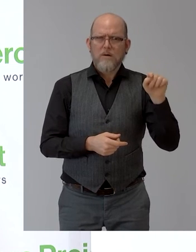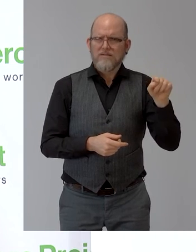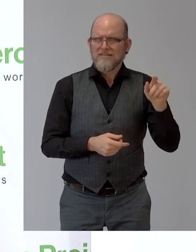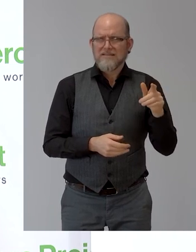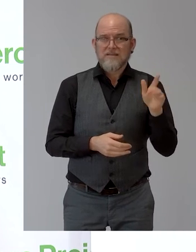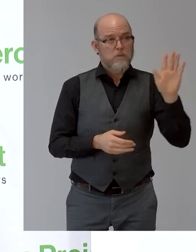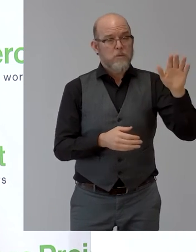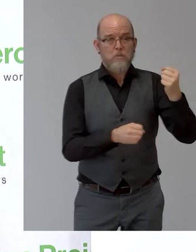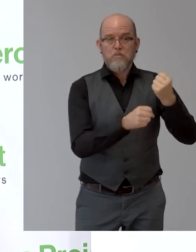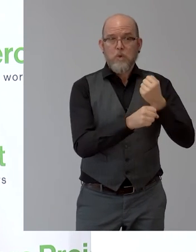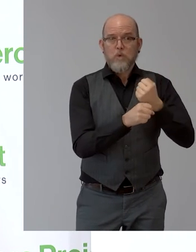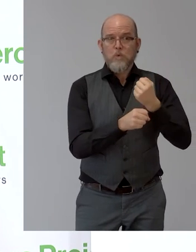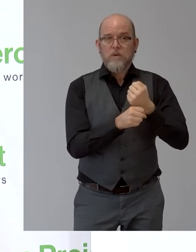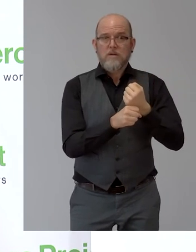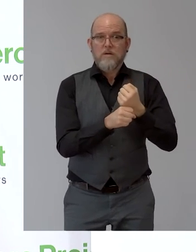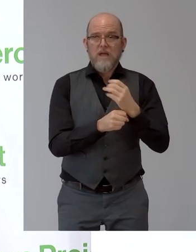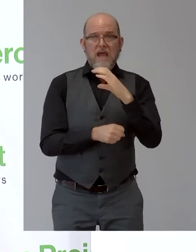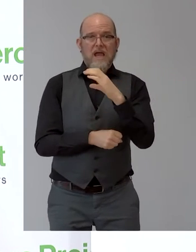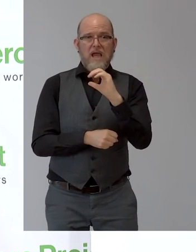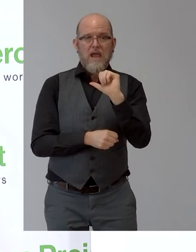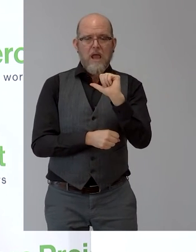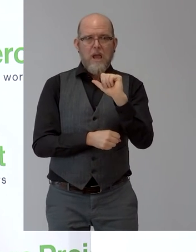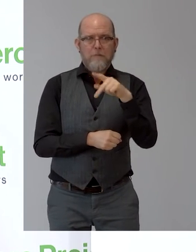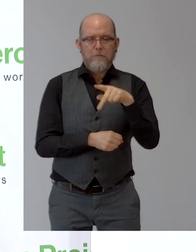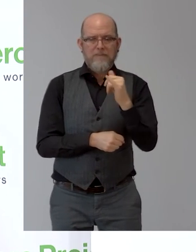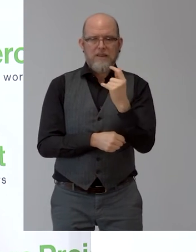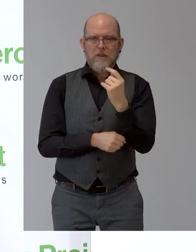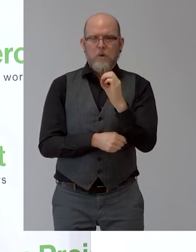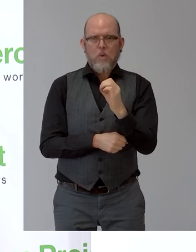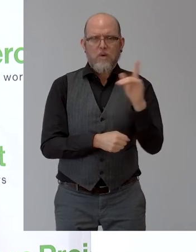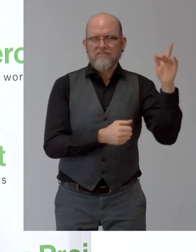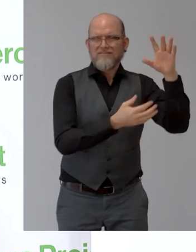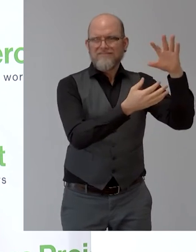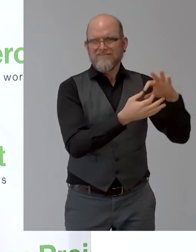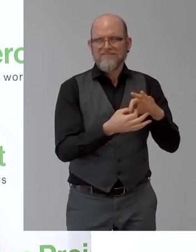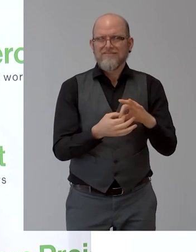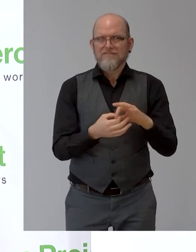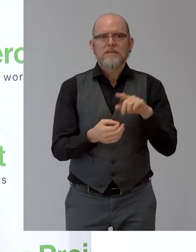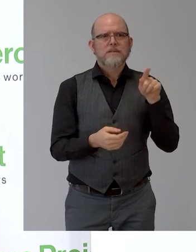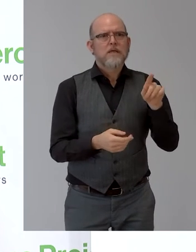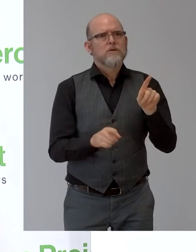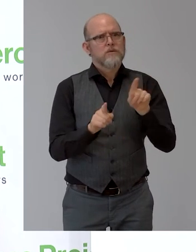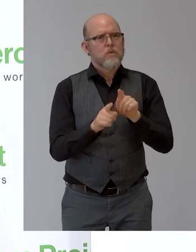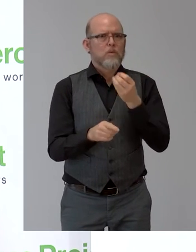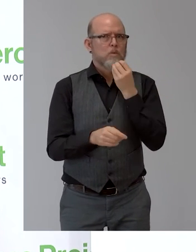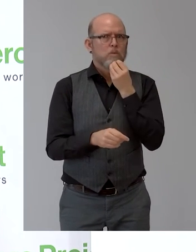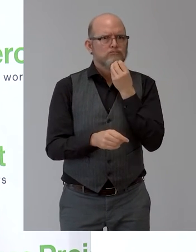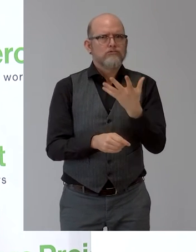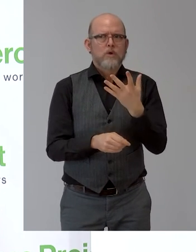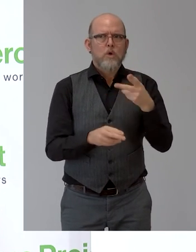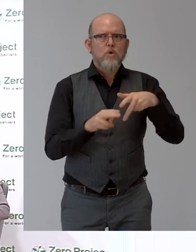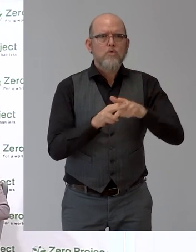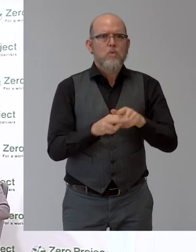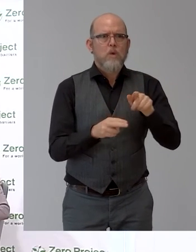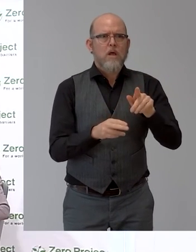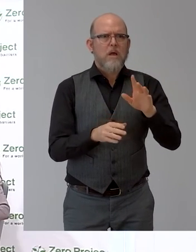tool and I would like, I mean, I'm interested in benchmarking it with Capito.